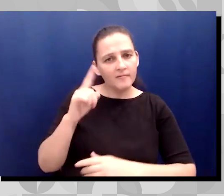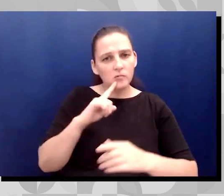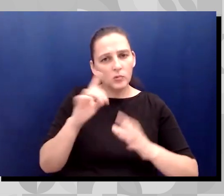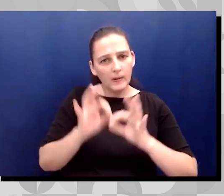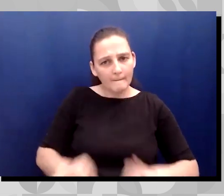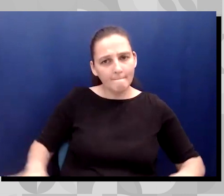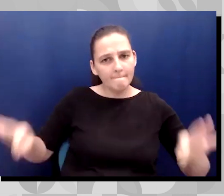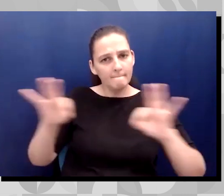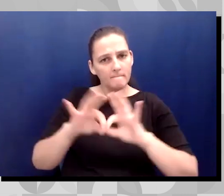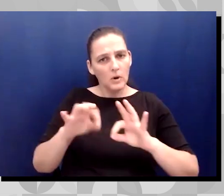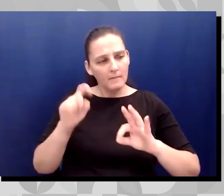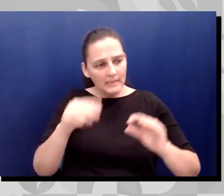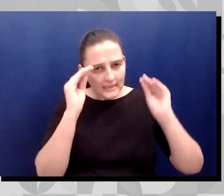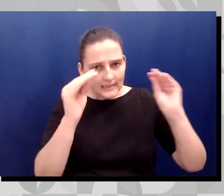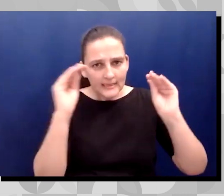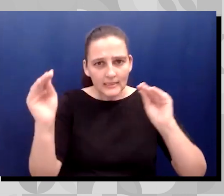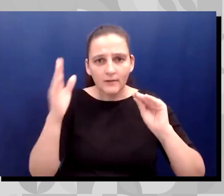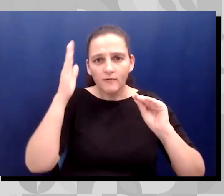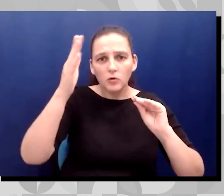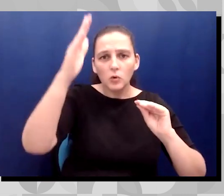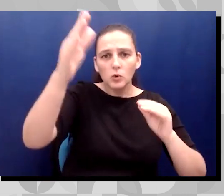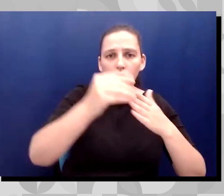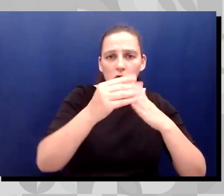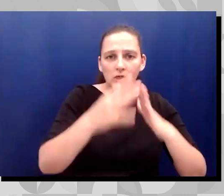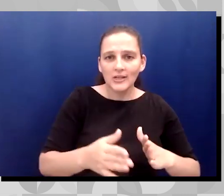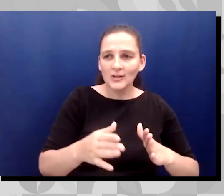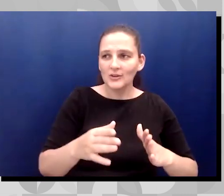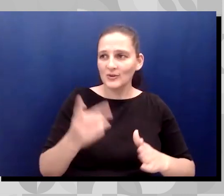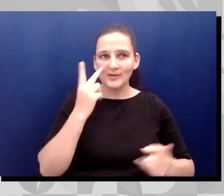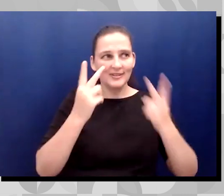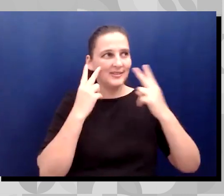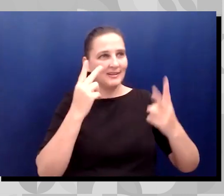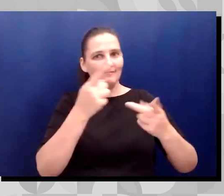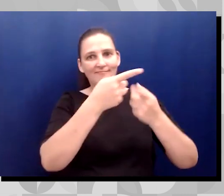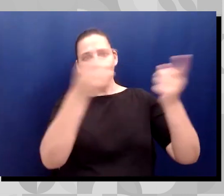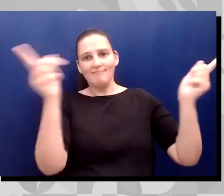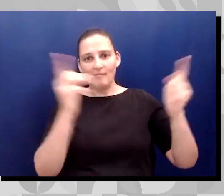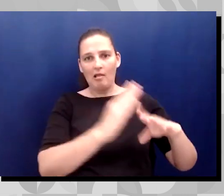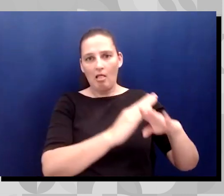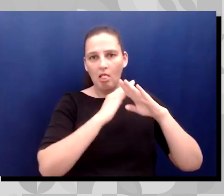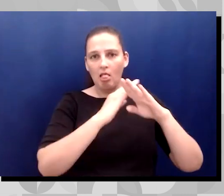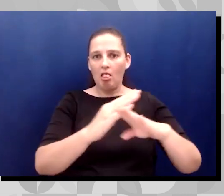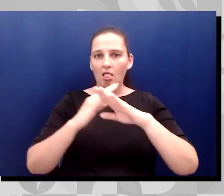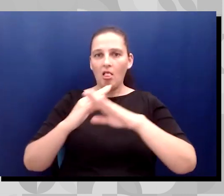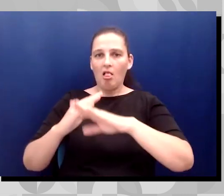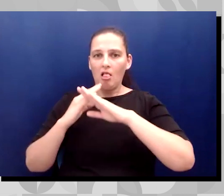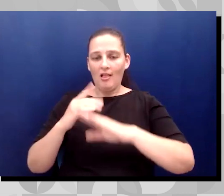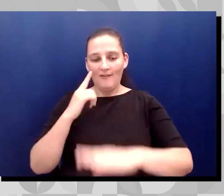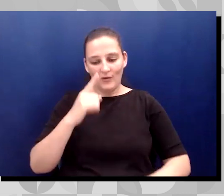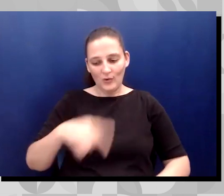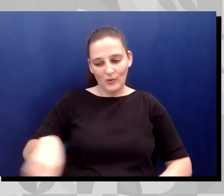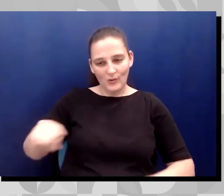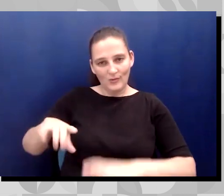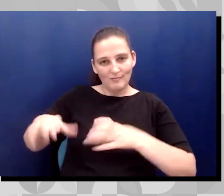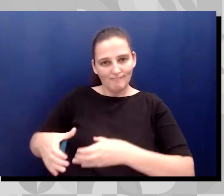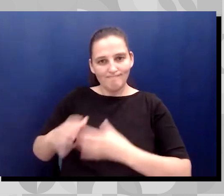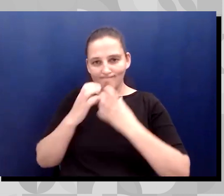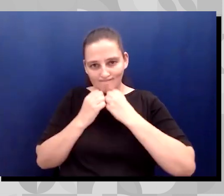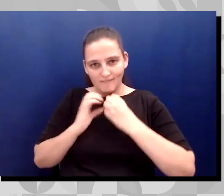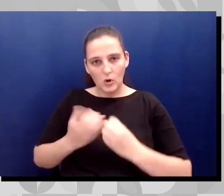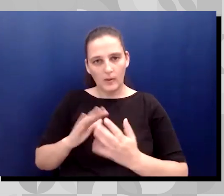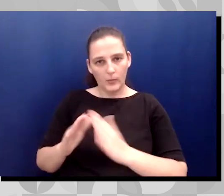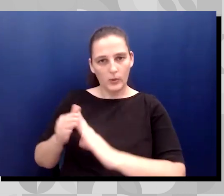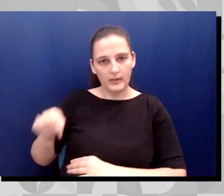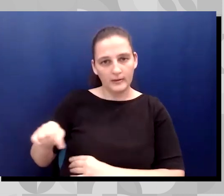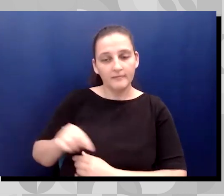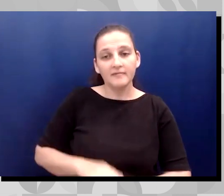on the realities of the systemic barriers that exist for those that are most vulnerable in our community. According to the most